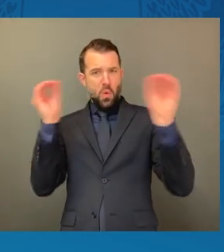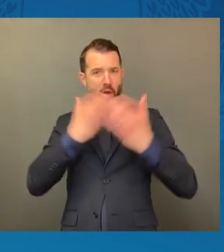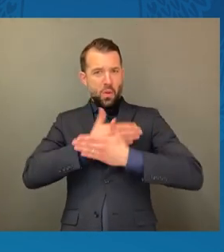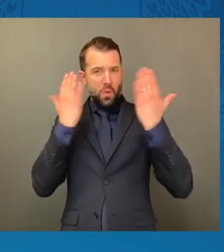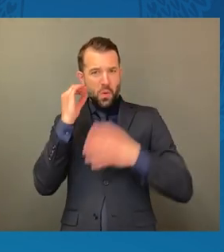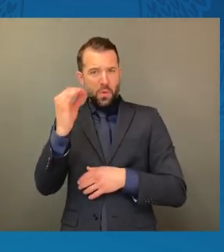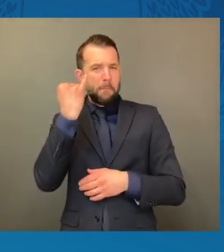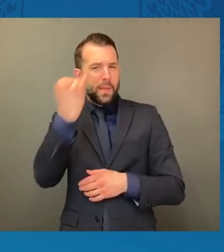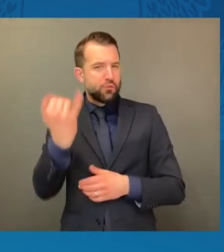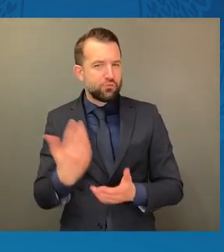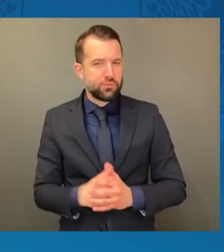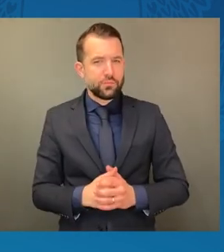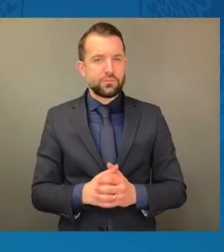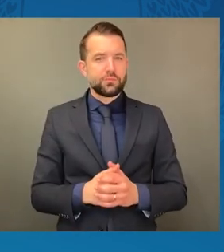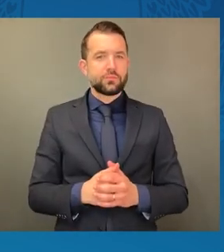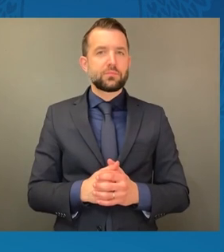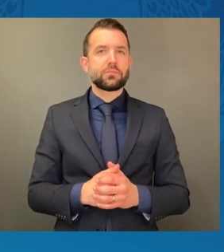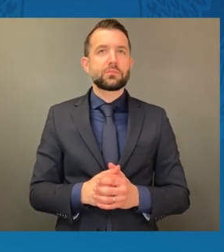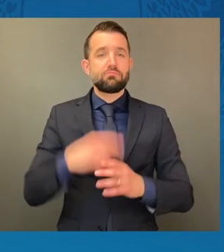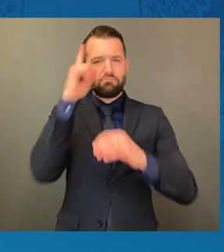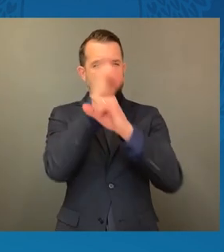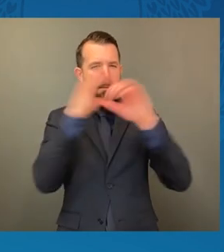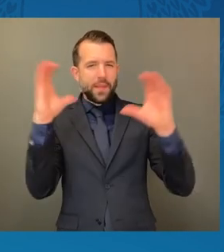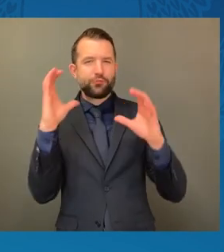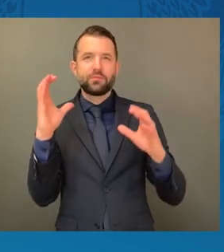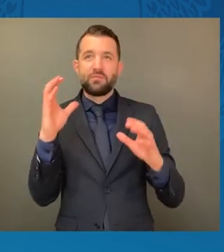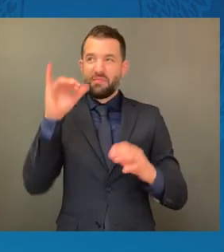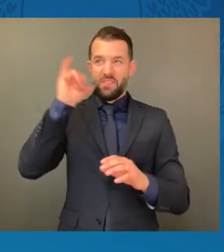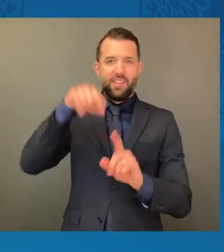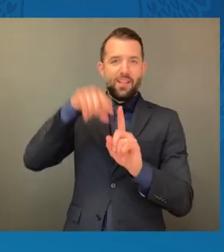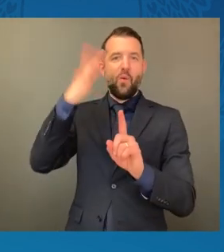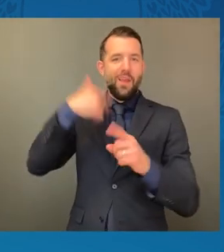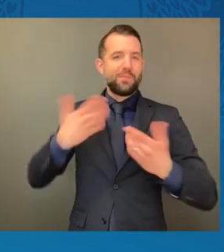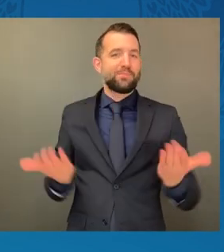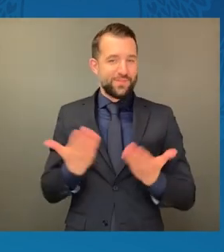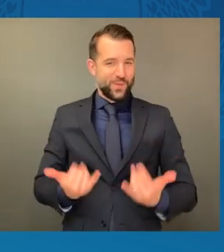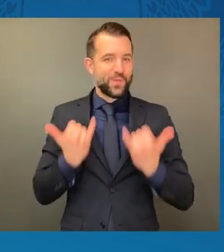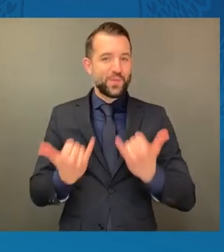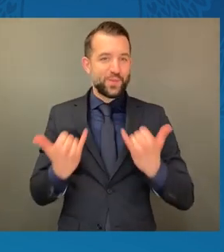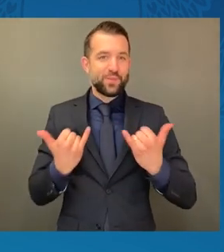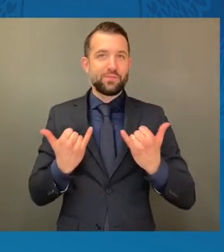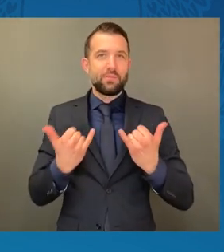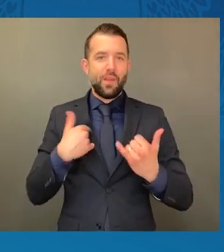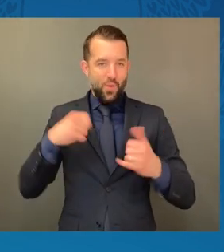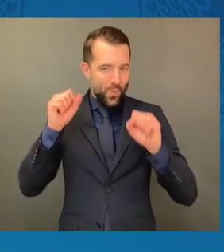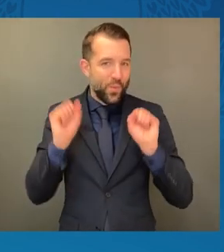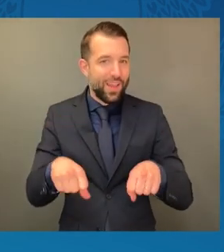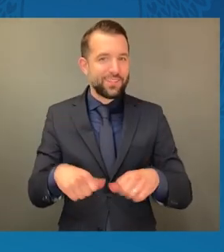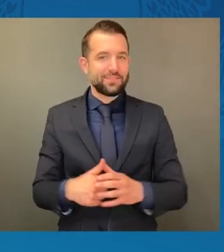Well, you all imagined it. That's why we're here today, because we have the ability to see what can be